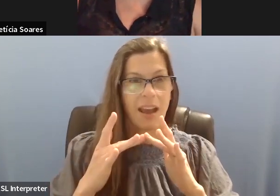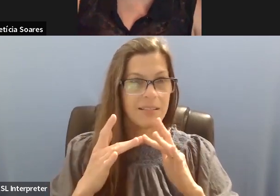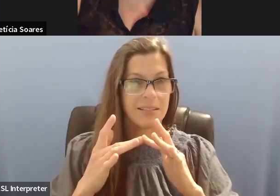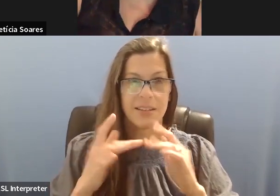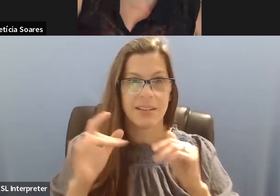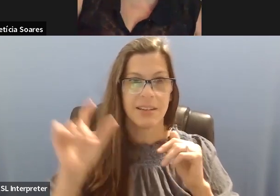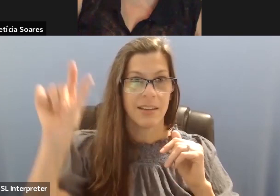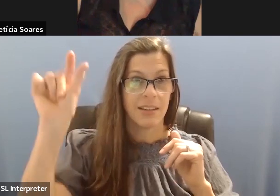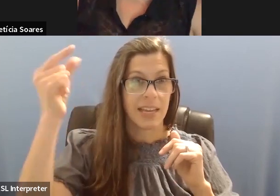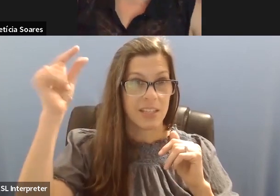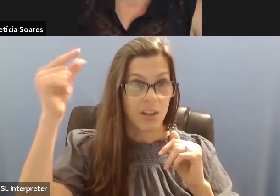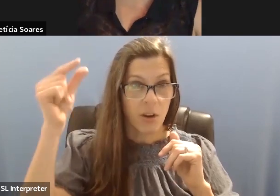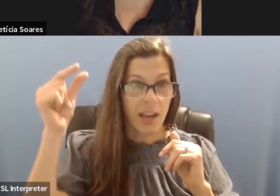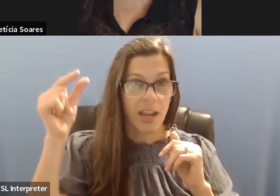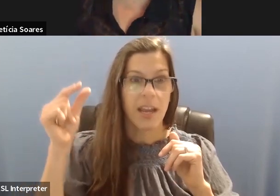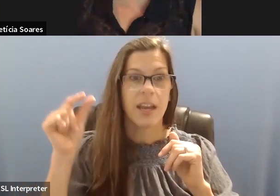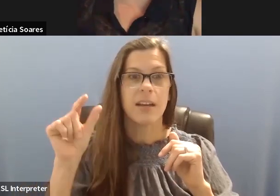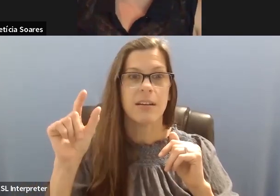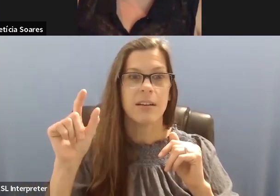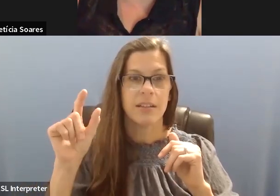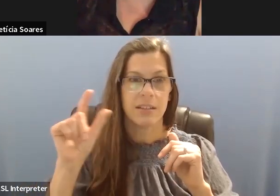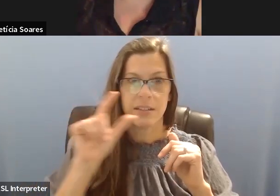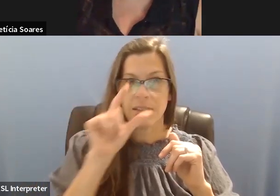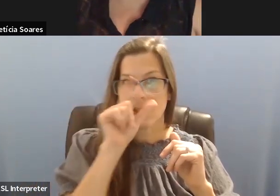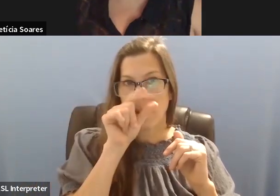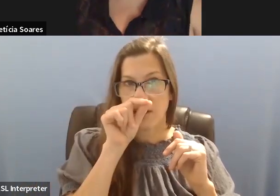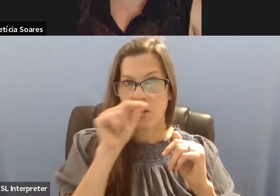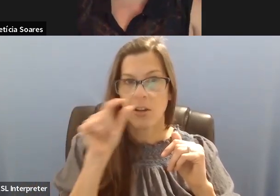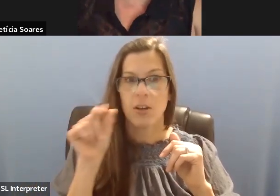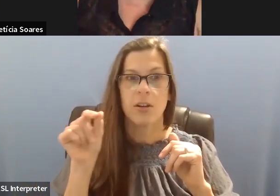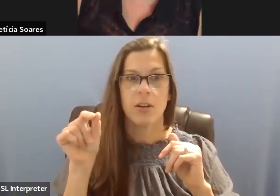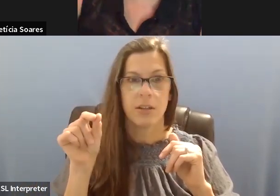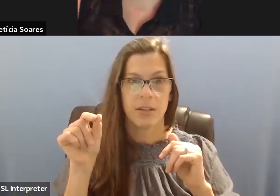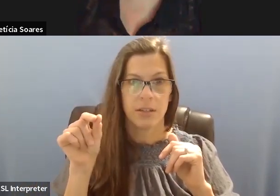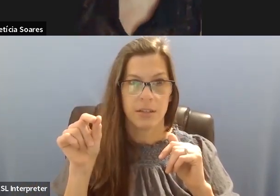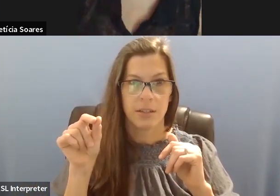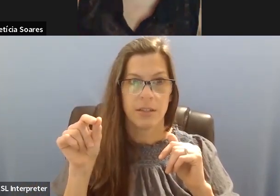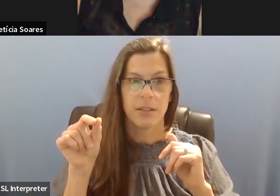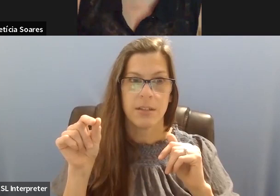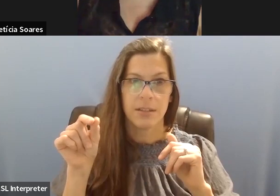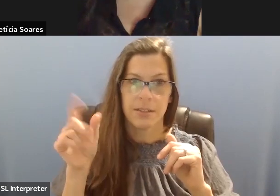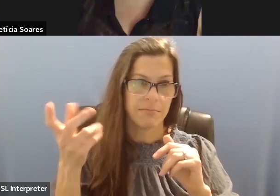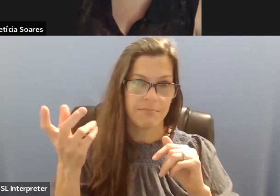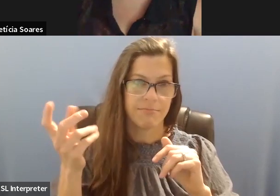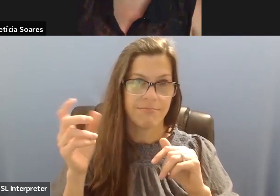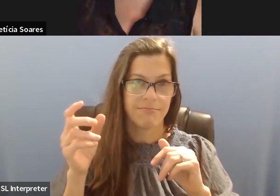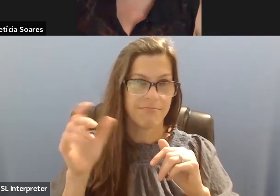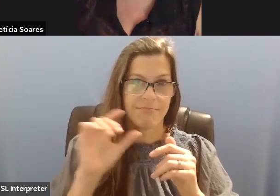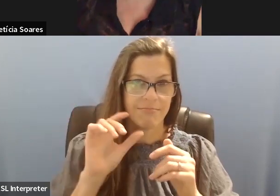connect with you. Oh, it said, uh, L-E-T-I-A-S-A-U. It's just how serious says my name. Apparently.